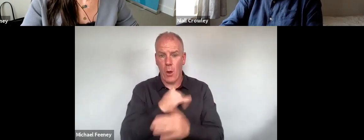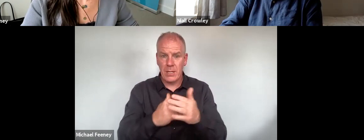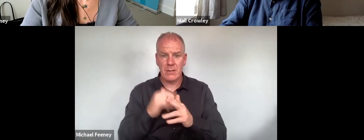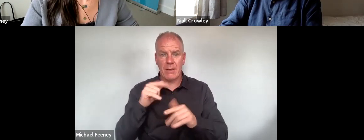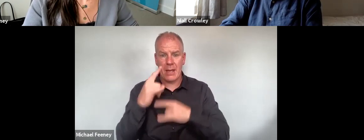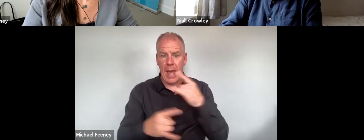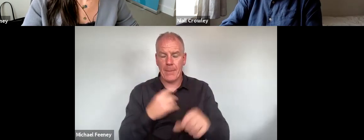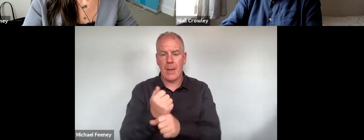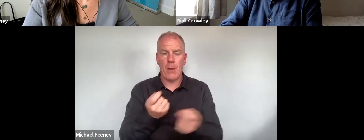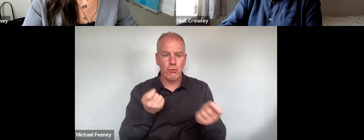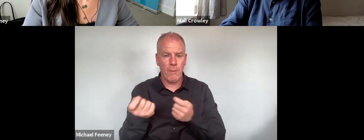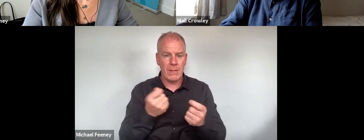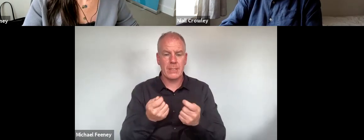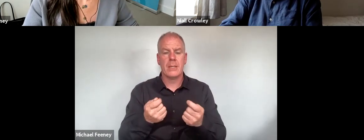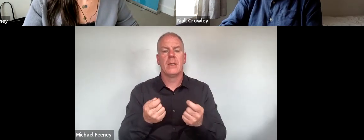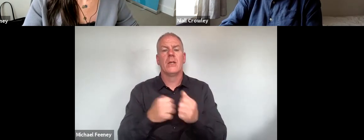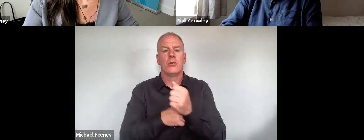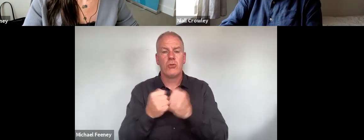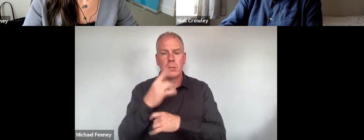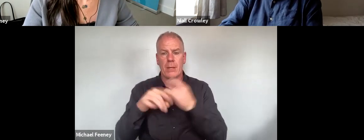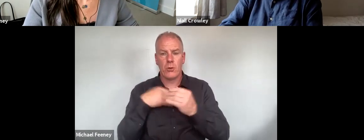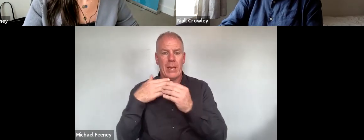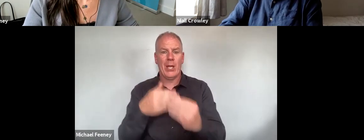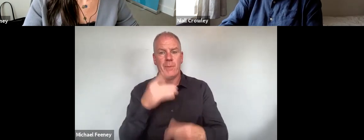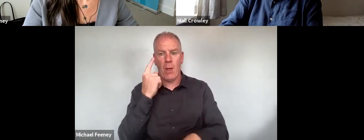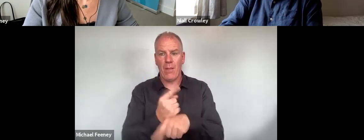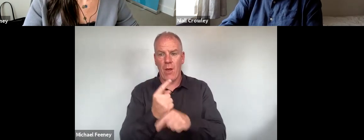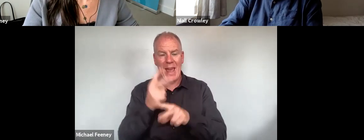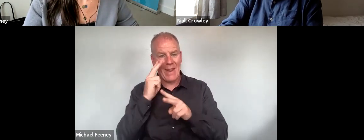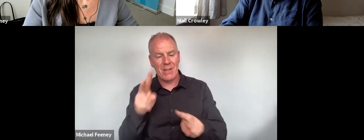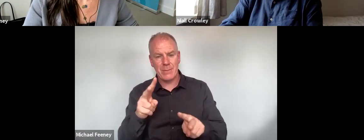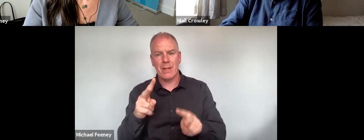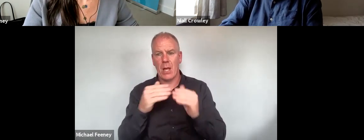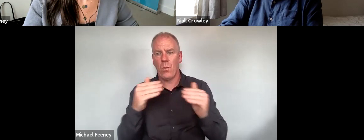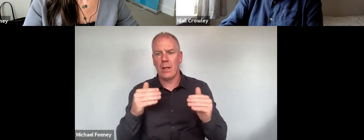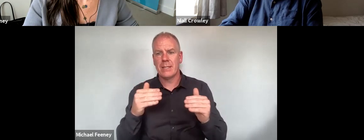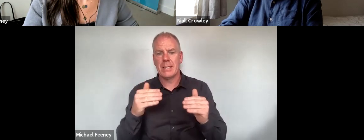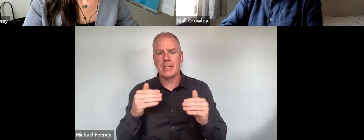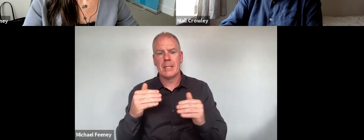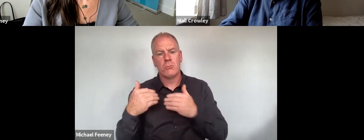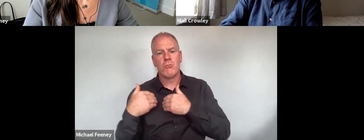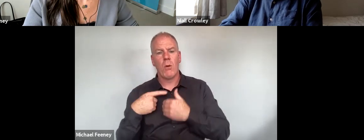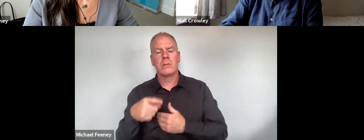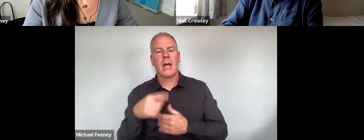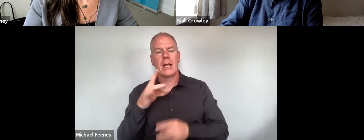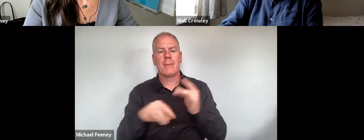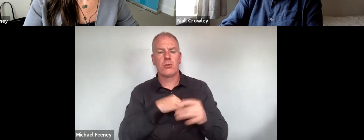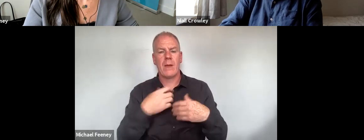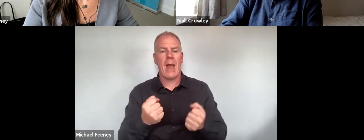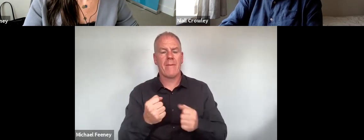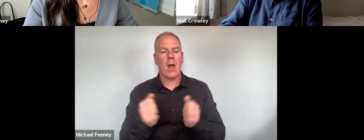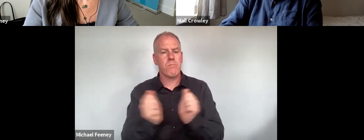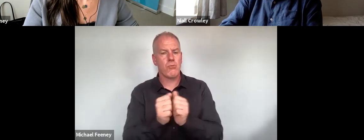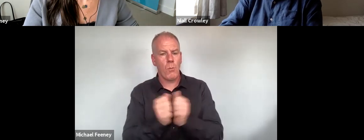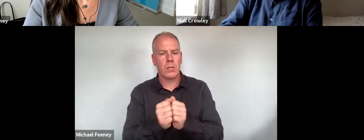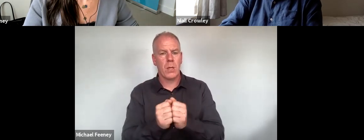governance and management structures that ensure leadership for and visibility of this equality mandate. and to allocate appropriate human and financial